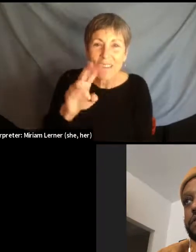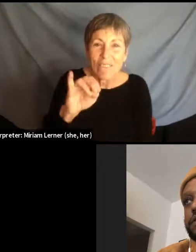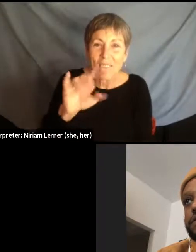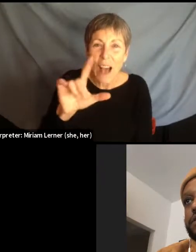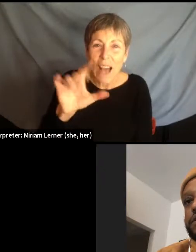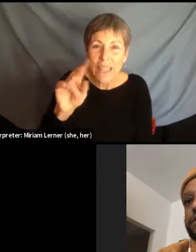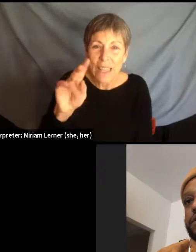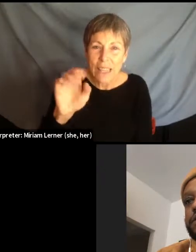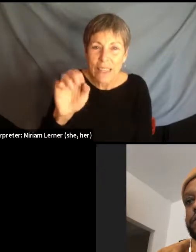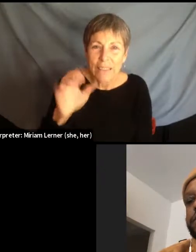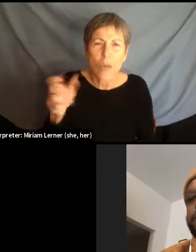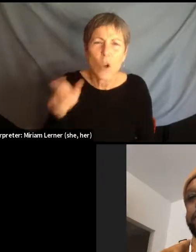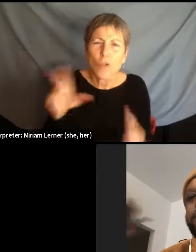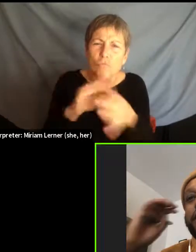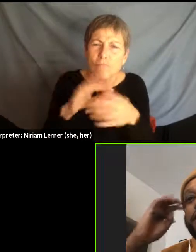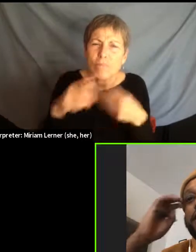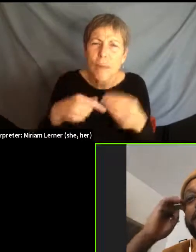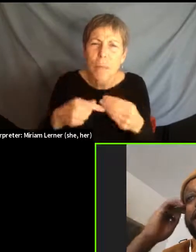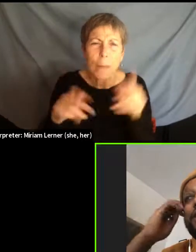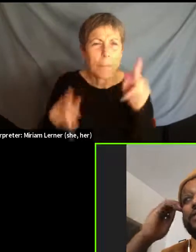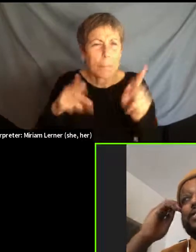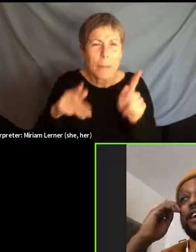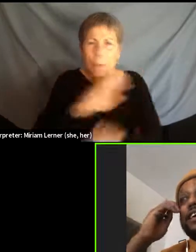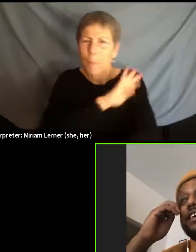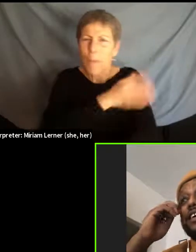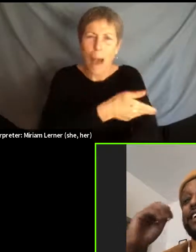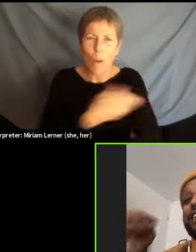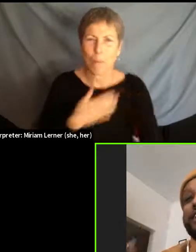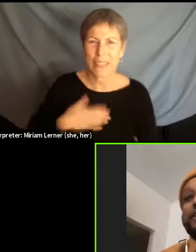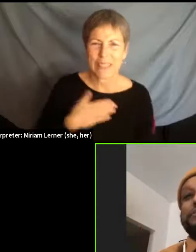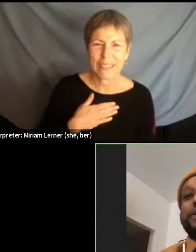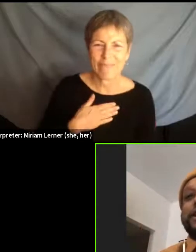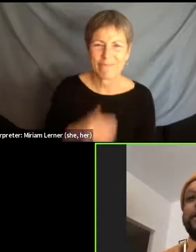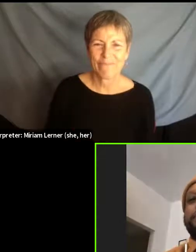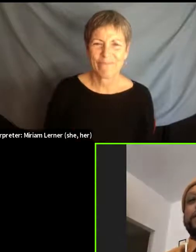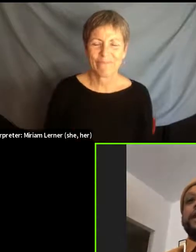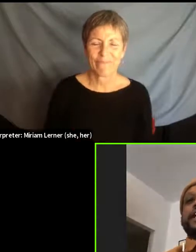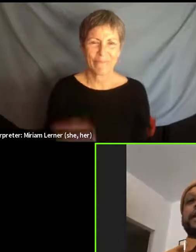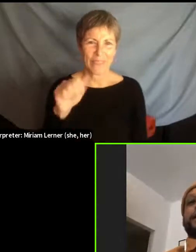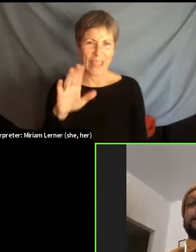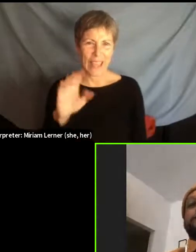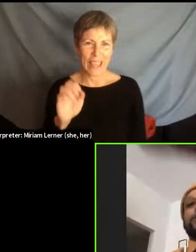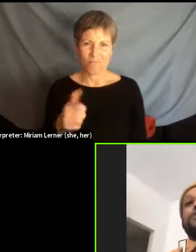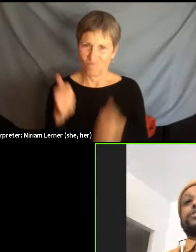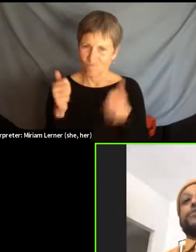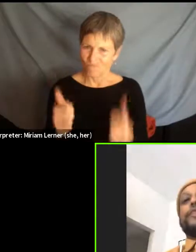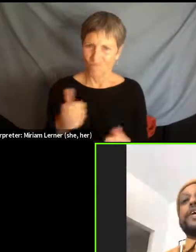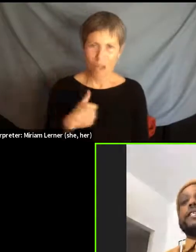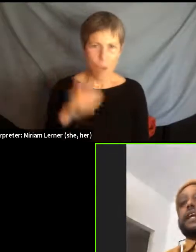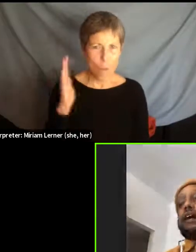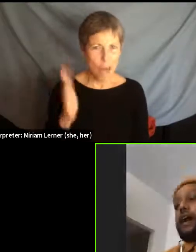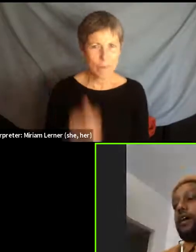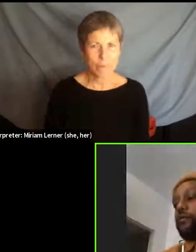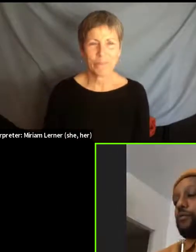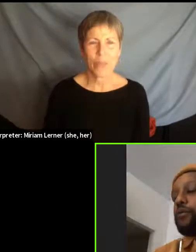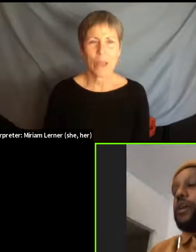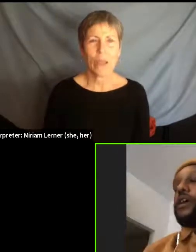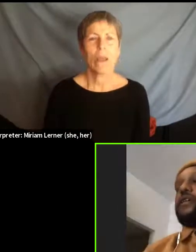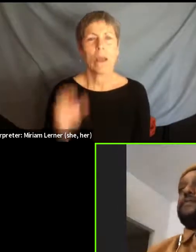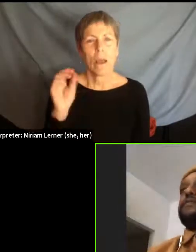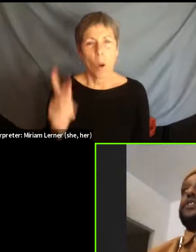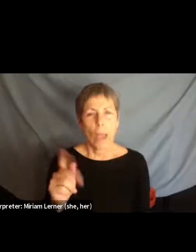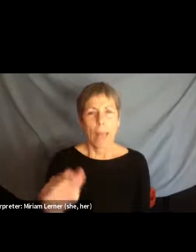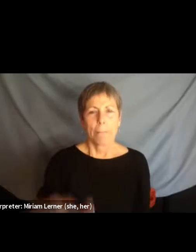impart on us today? Okay, I'll try. But so one thing is, I'll,